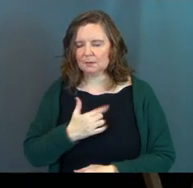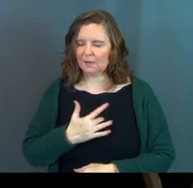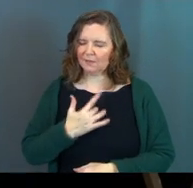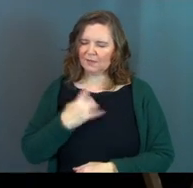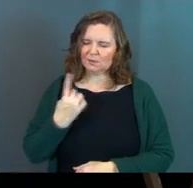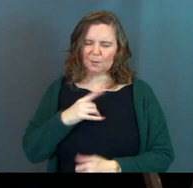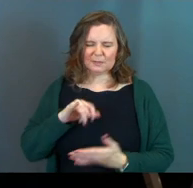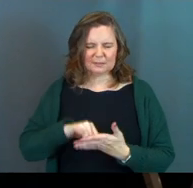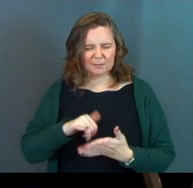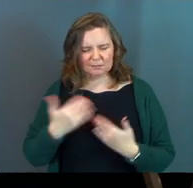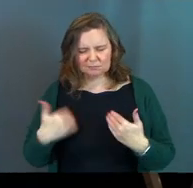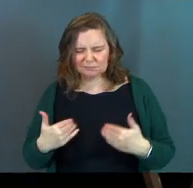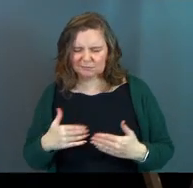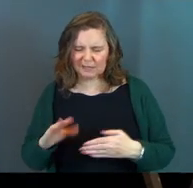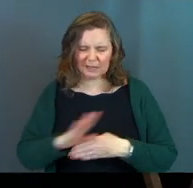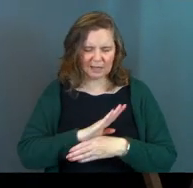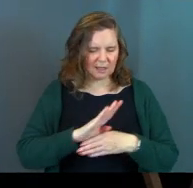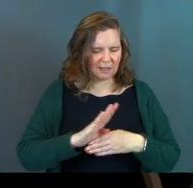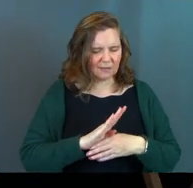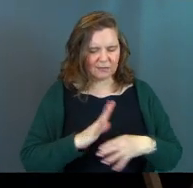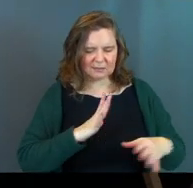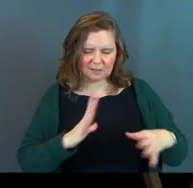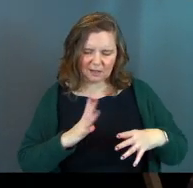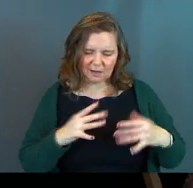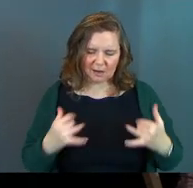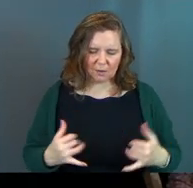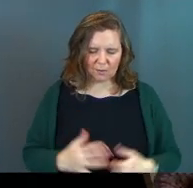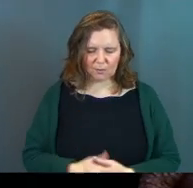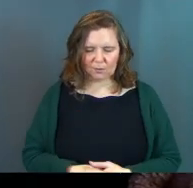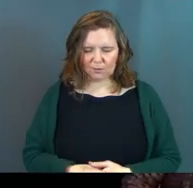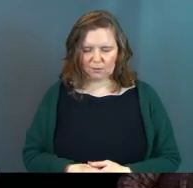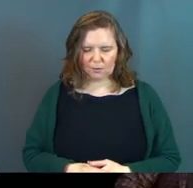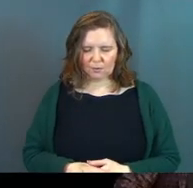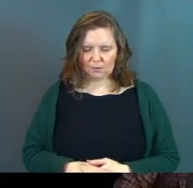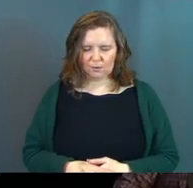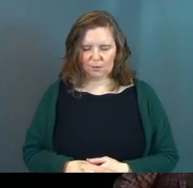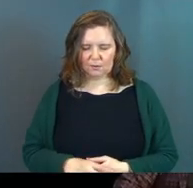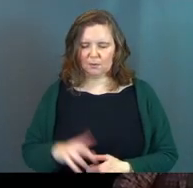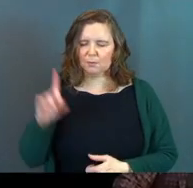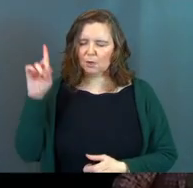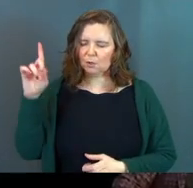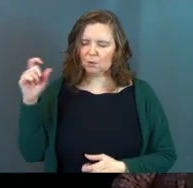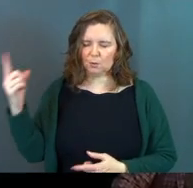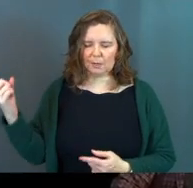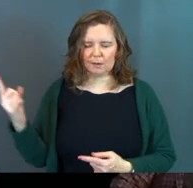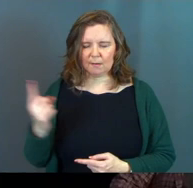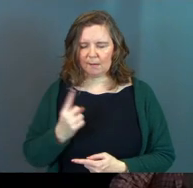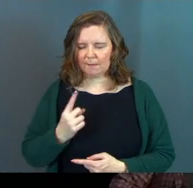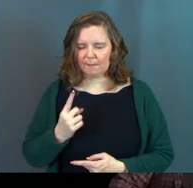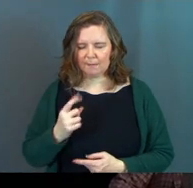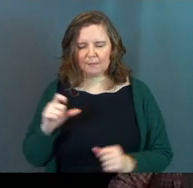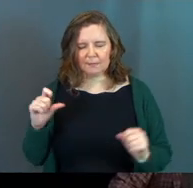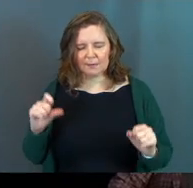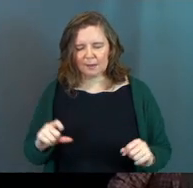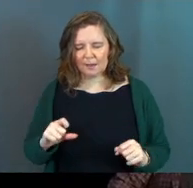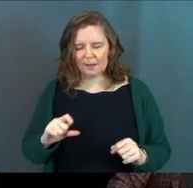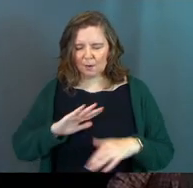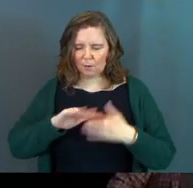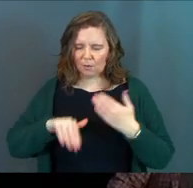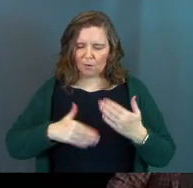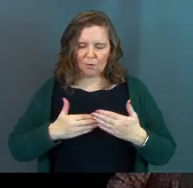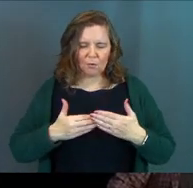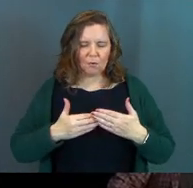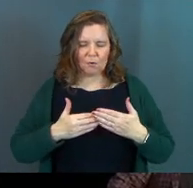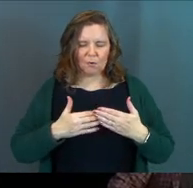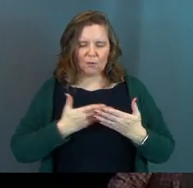feels almost impossible in the busyness of this holiday right now. But, Lord, you can come in and with all